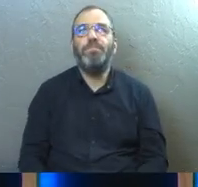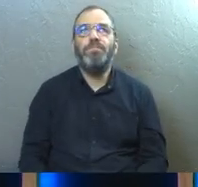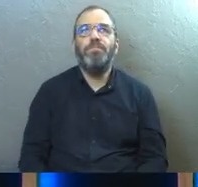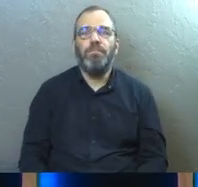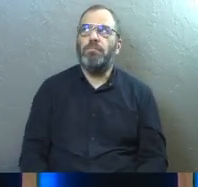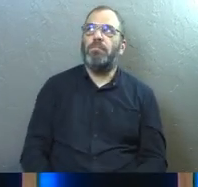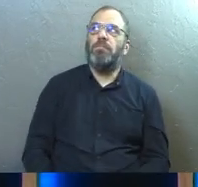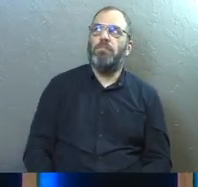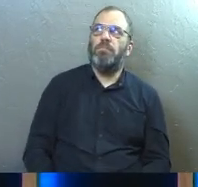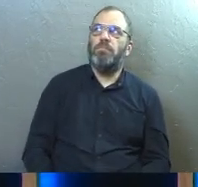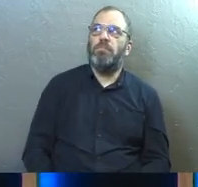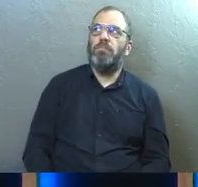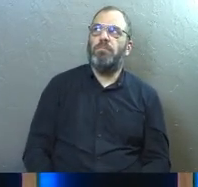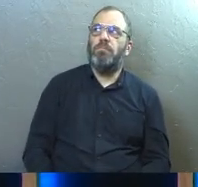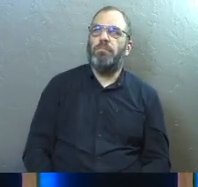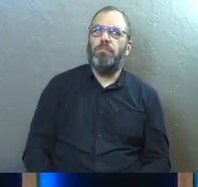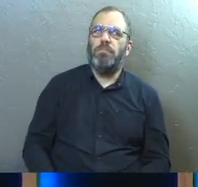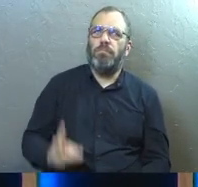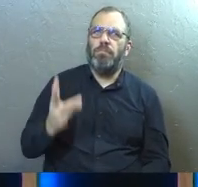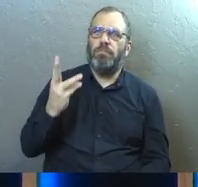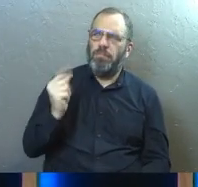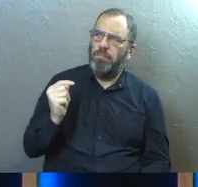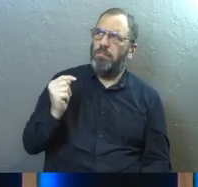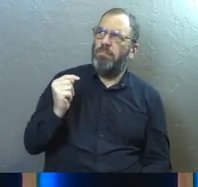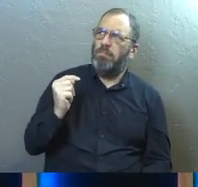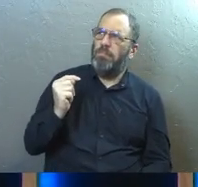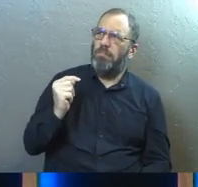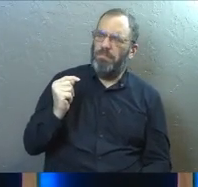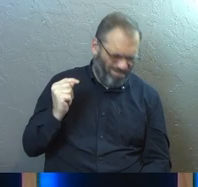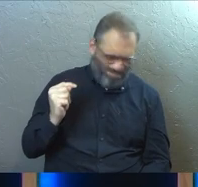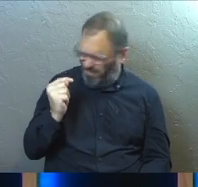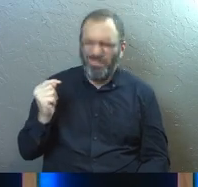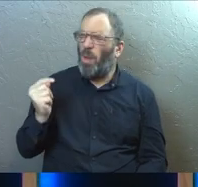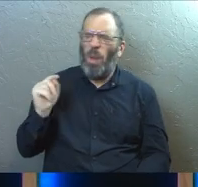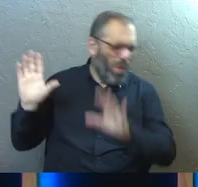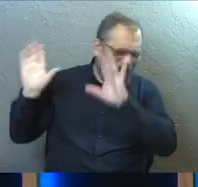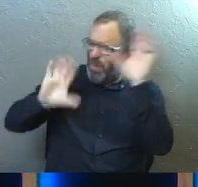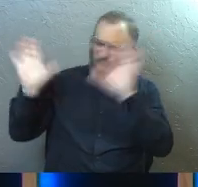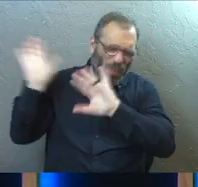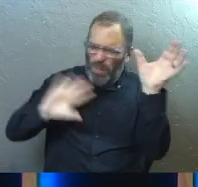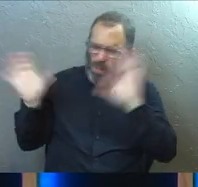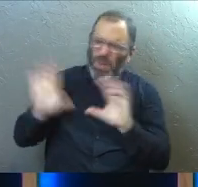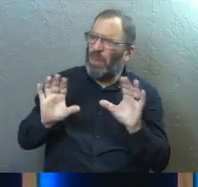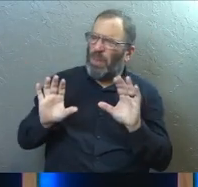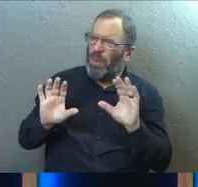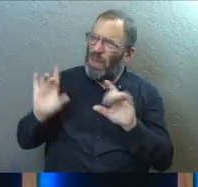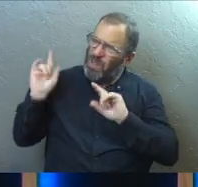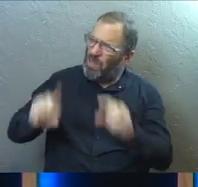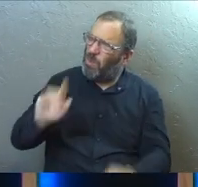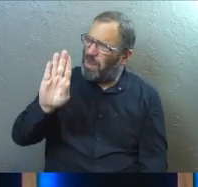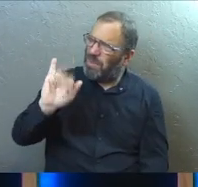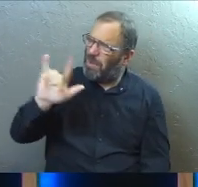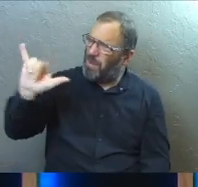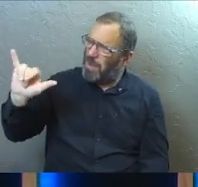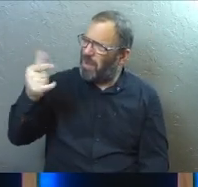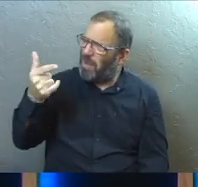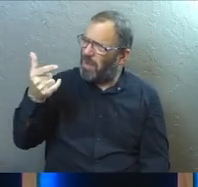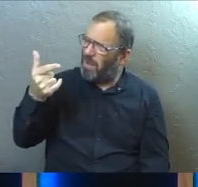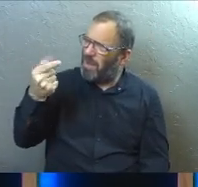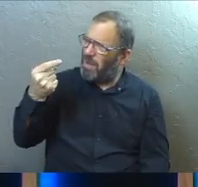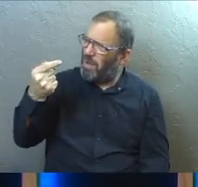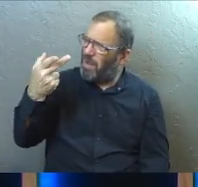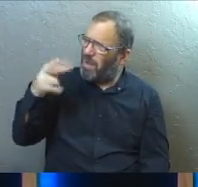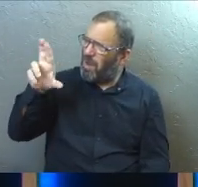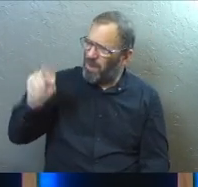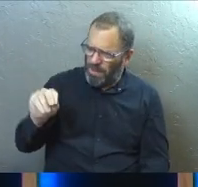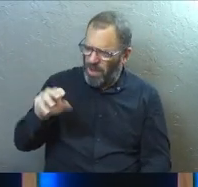That messes with you, doesn't it? Messed with us. Wait, wait, wait. What do you mean? What do you mean you can